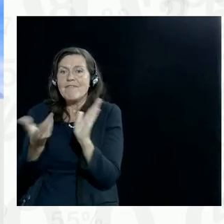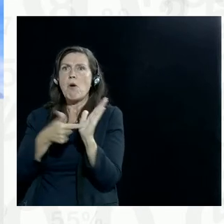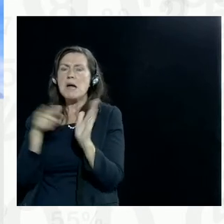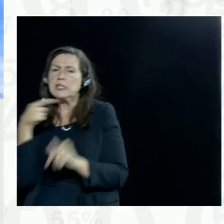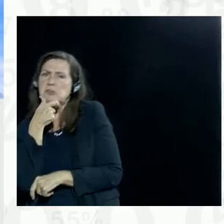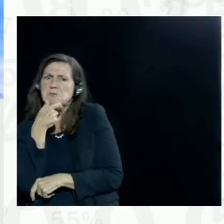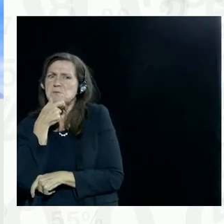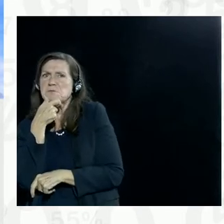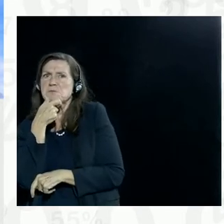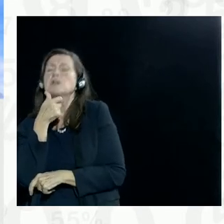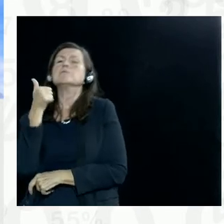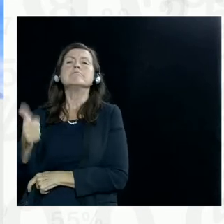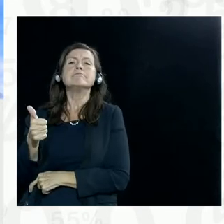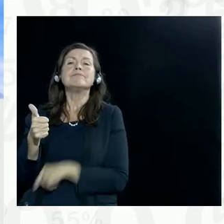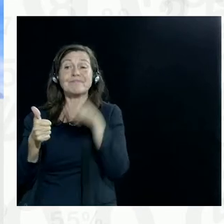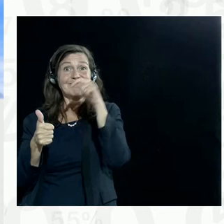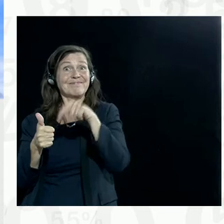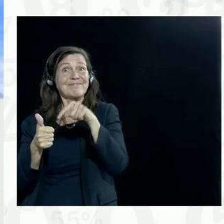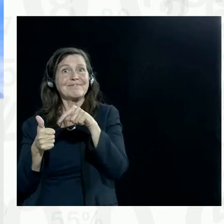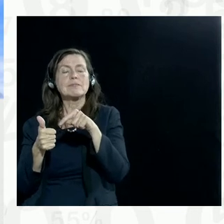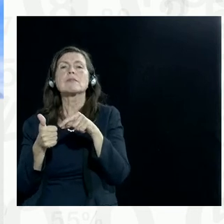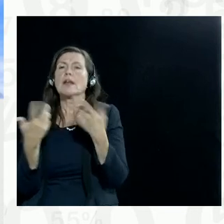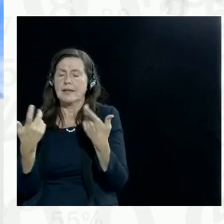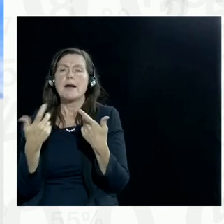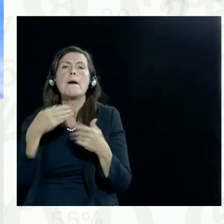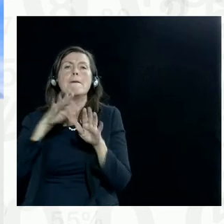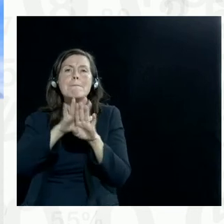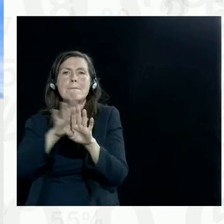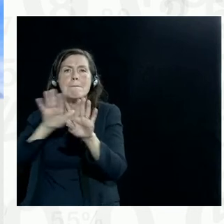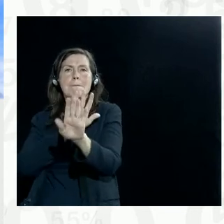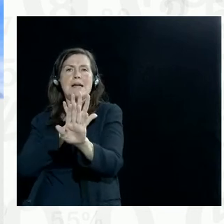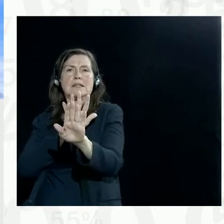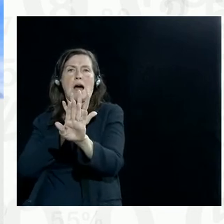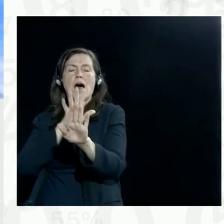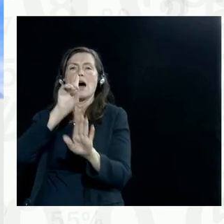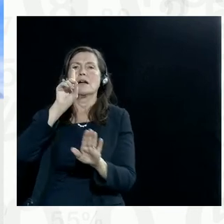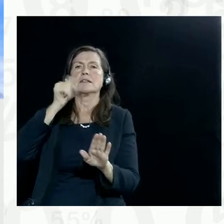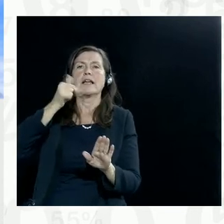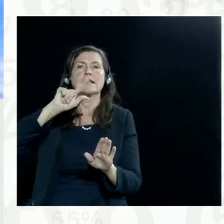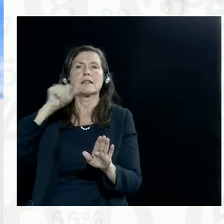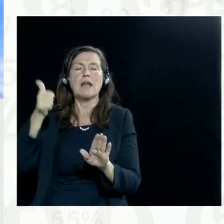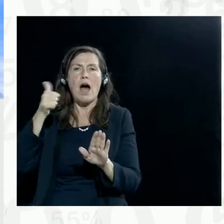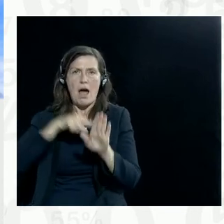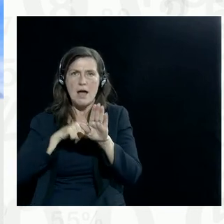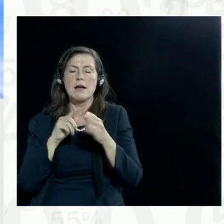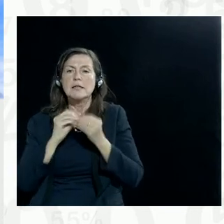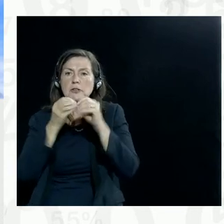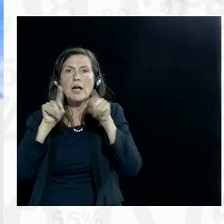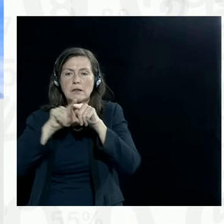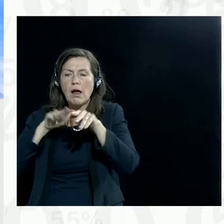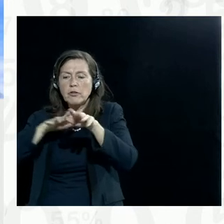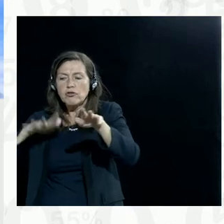these controls are about using metadata to create audit trails, about assigning